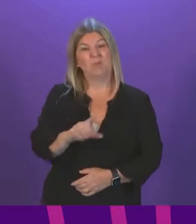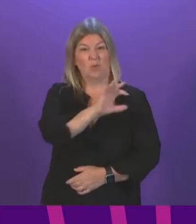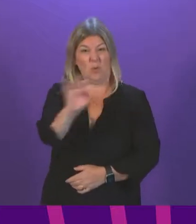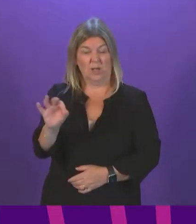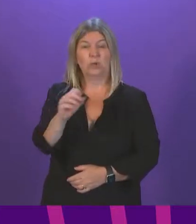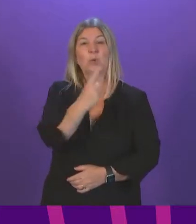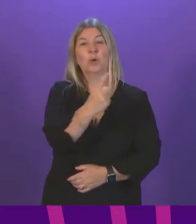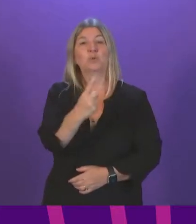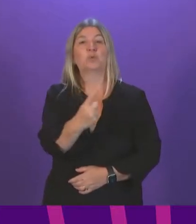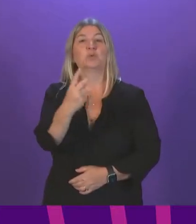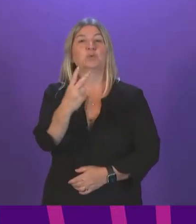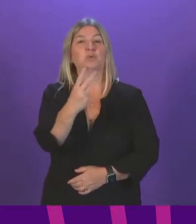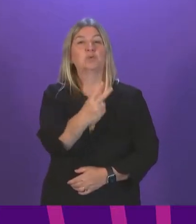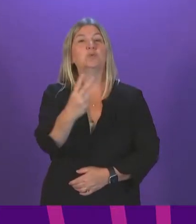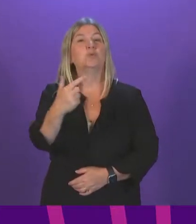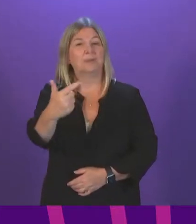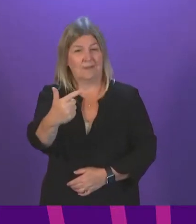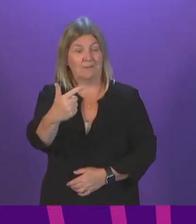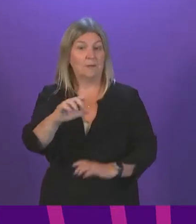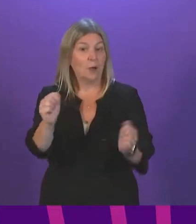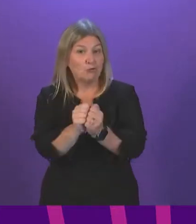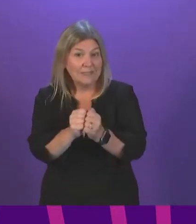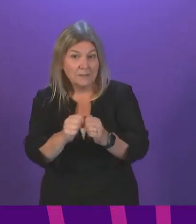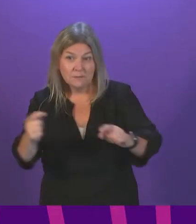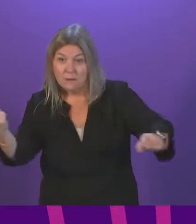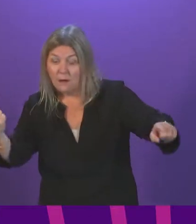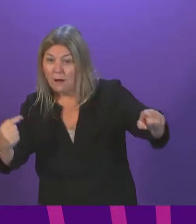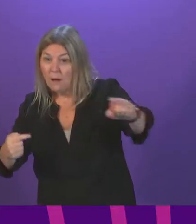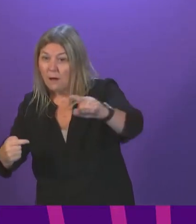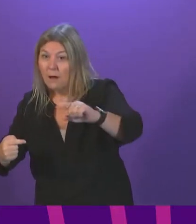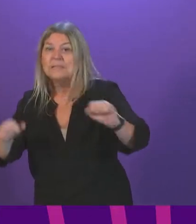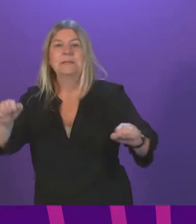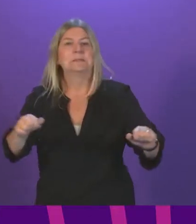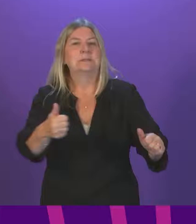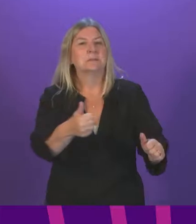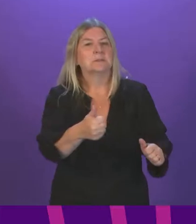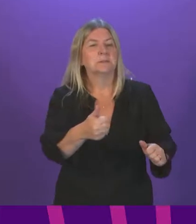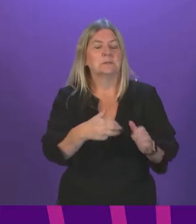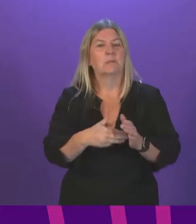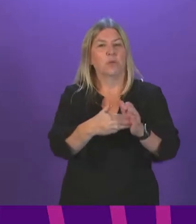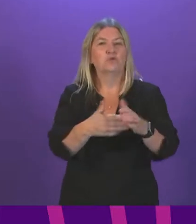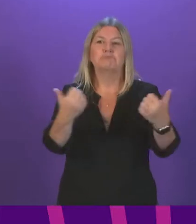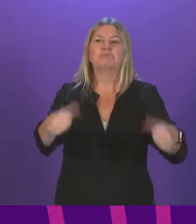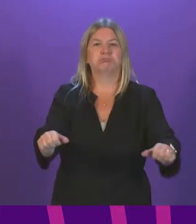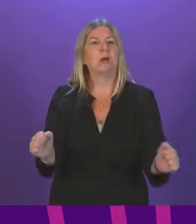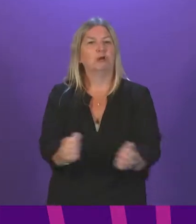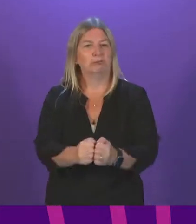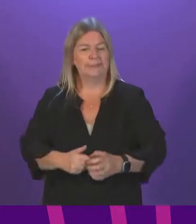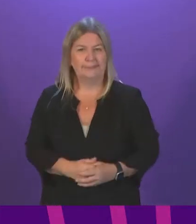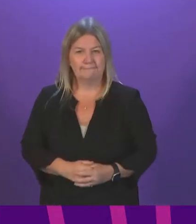motion 1227 be agreed. Are we all agreed? The motion is therefore agreed.